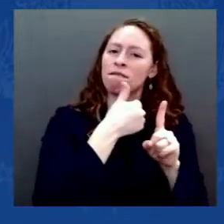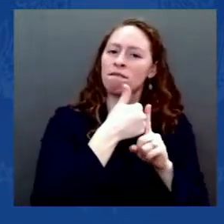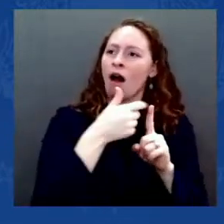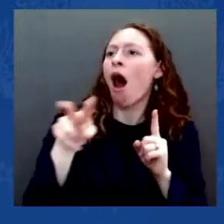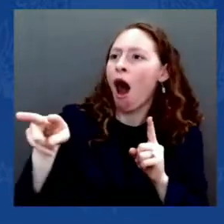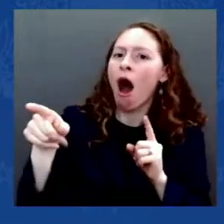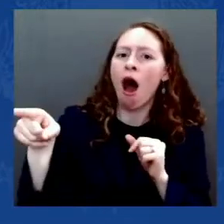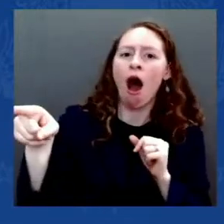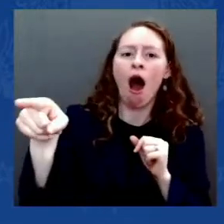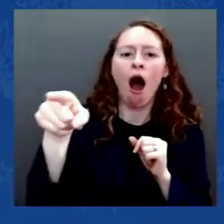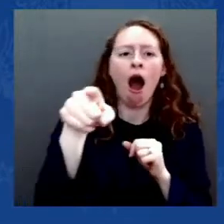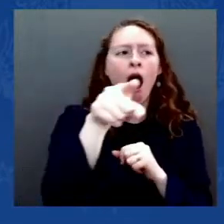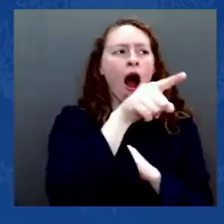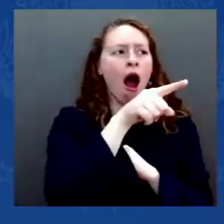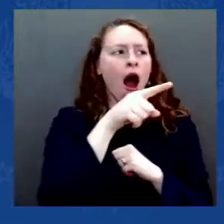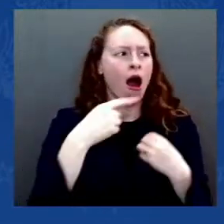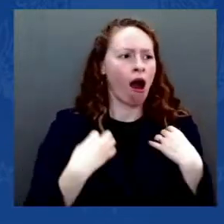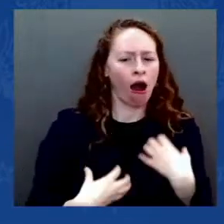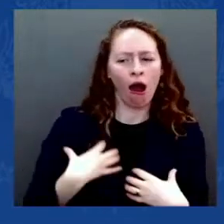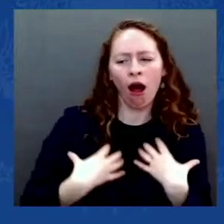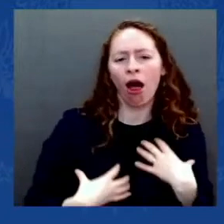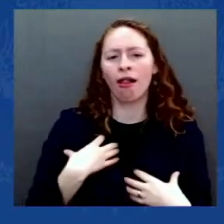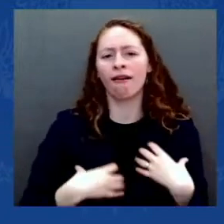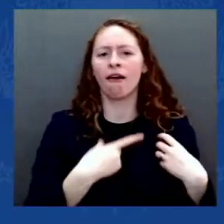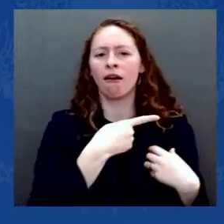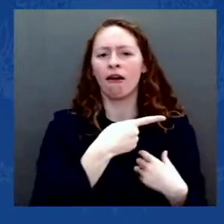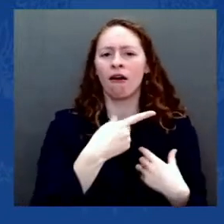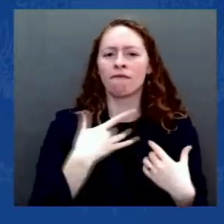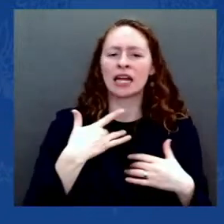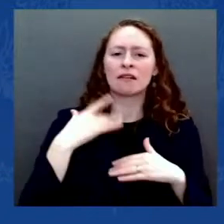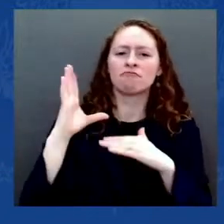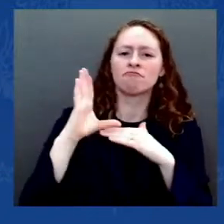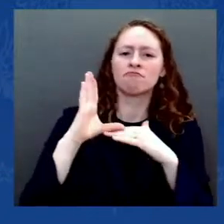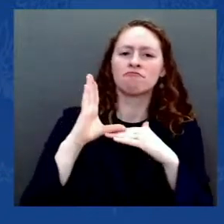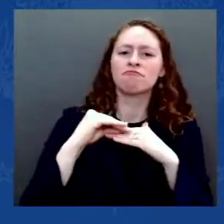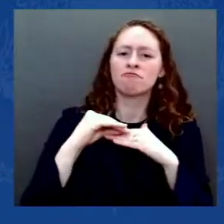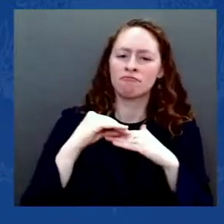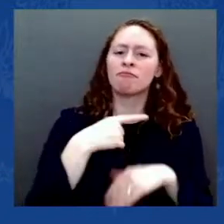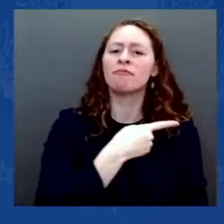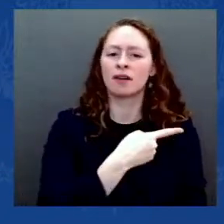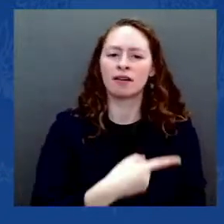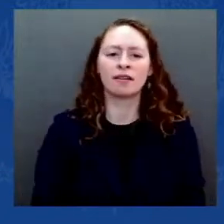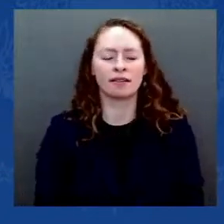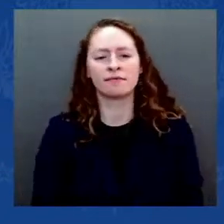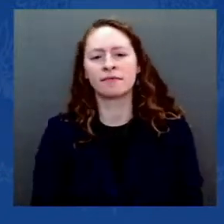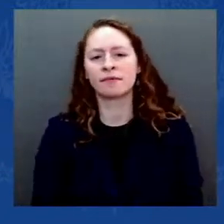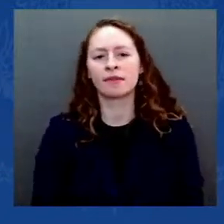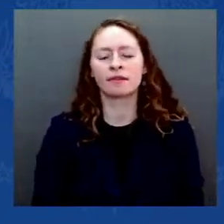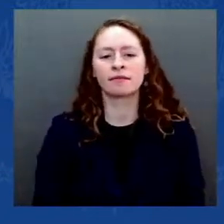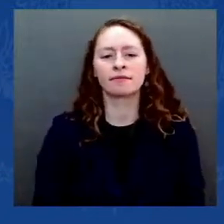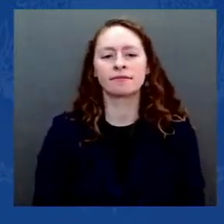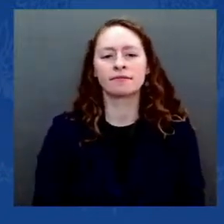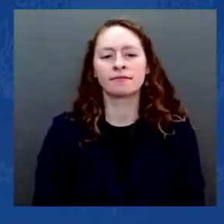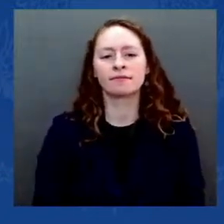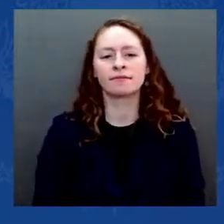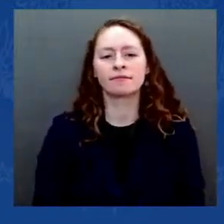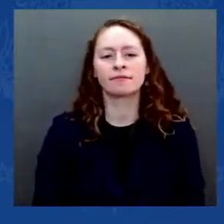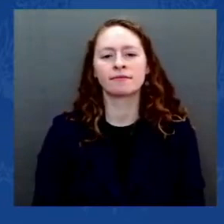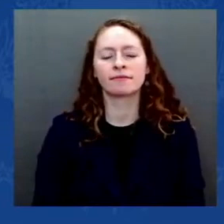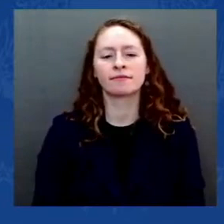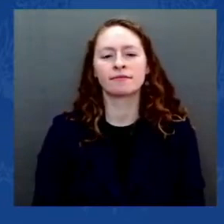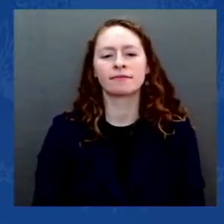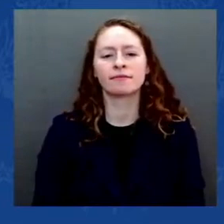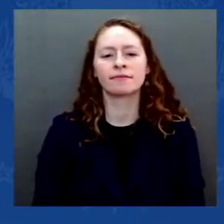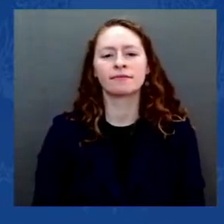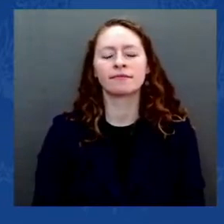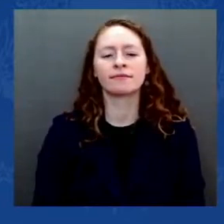are the nation's true patriots. Is that what you thought when you looked at the mob ransacking the